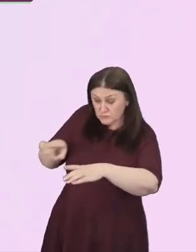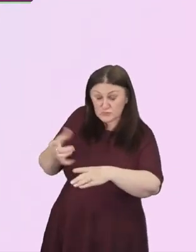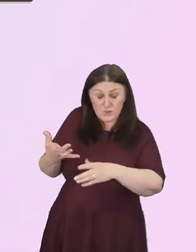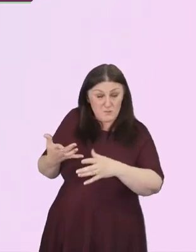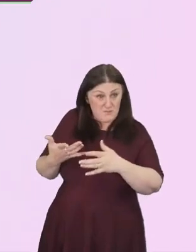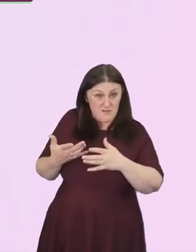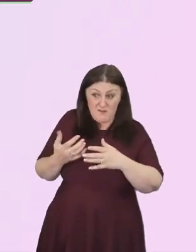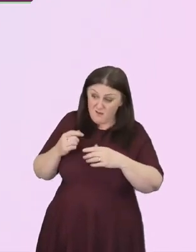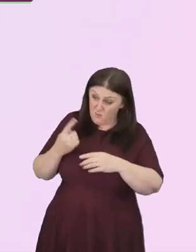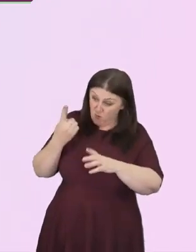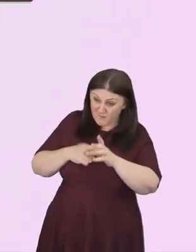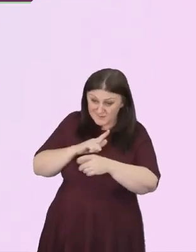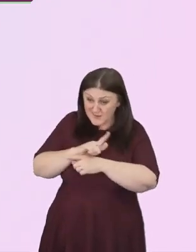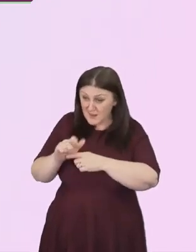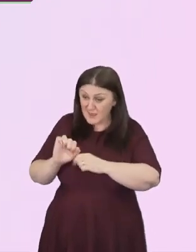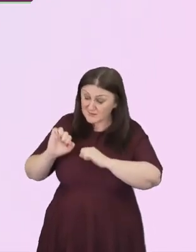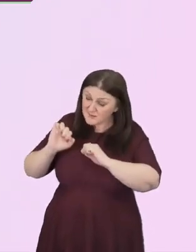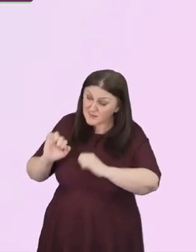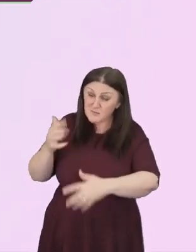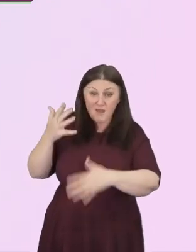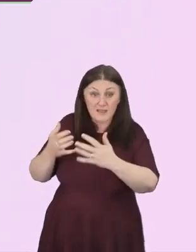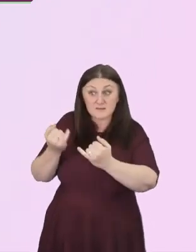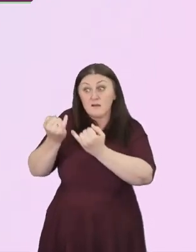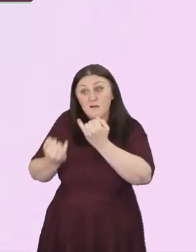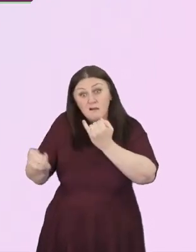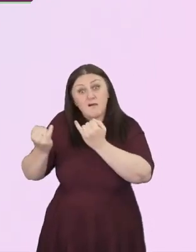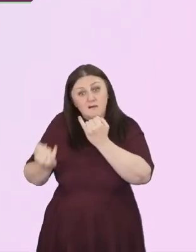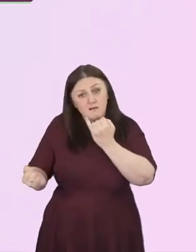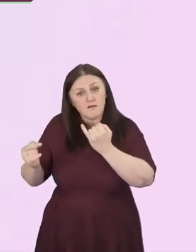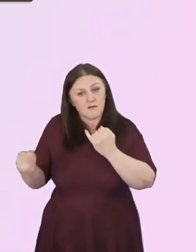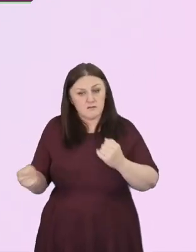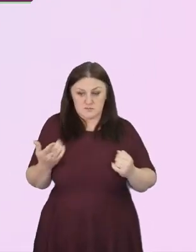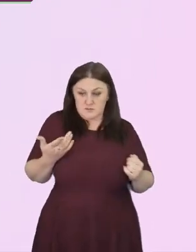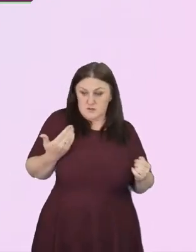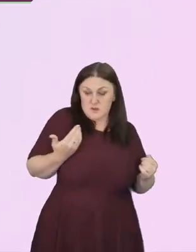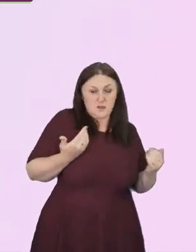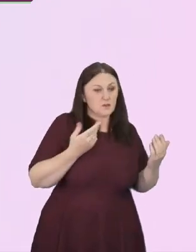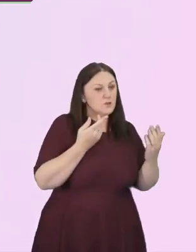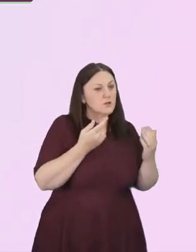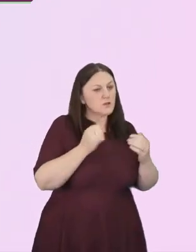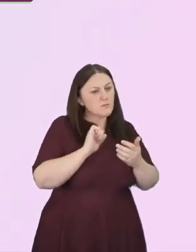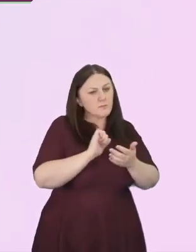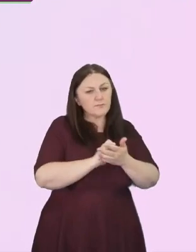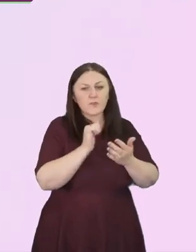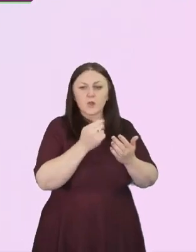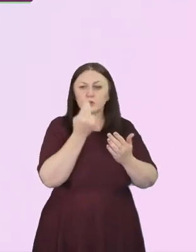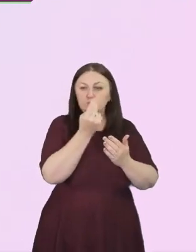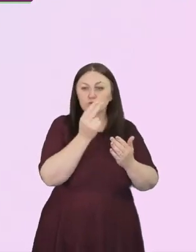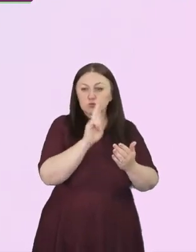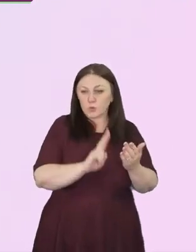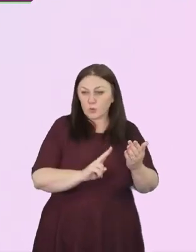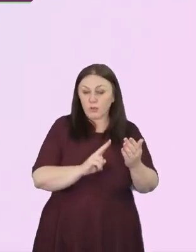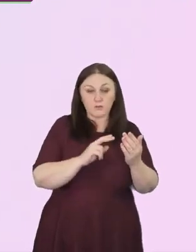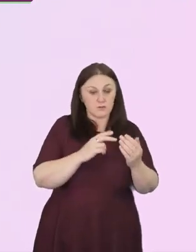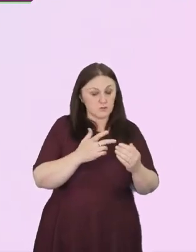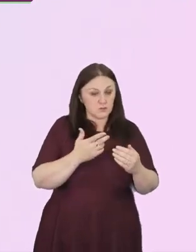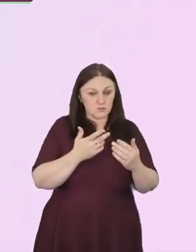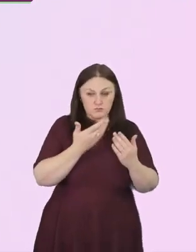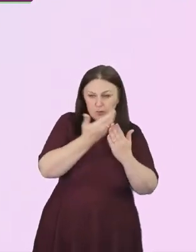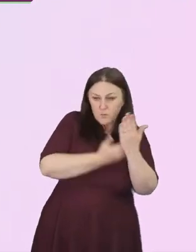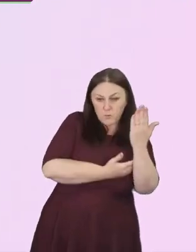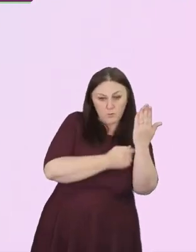the recently published Sewell Report, as it's called, it needs to be rigorously interrogated on its